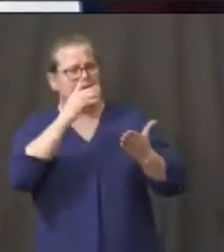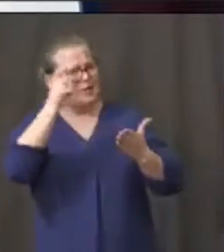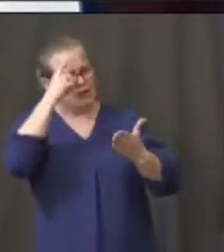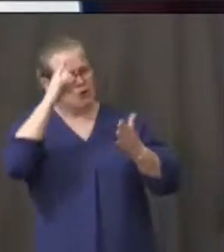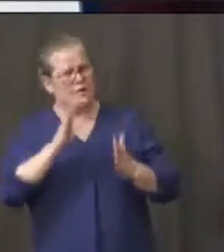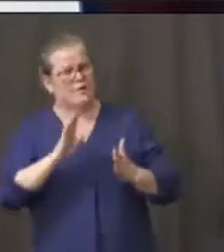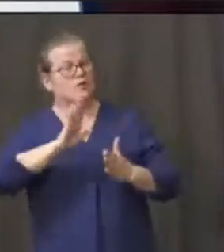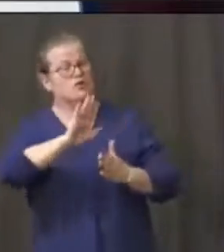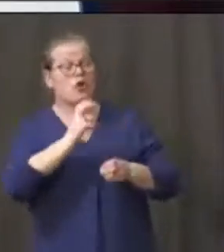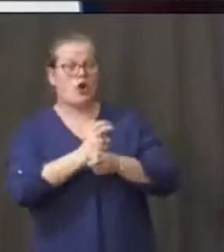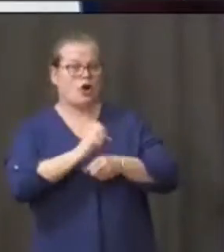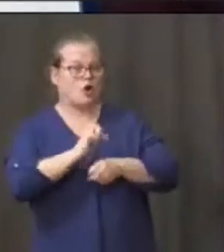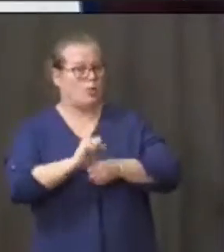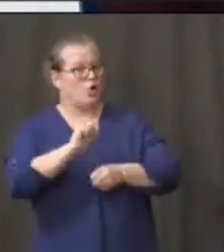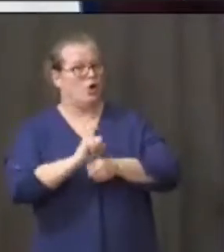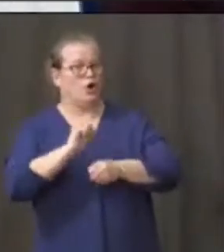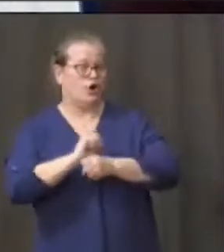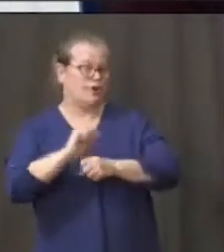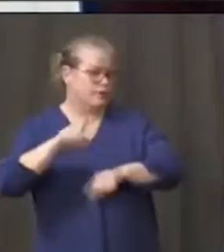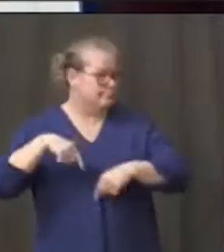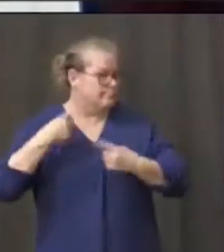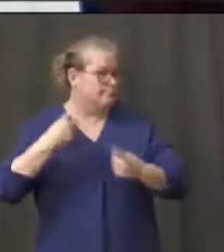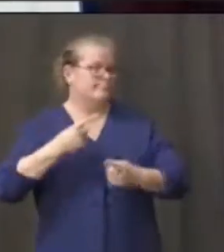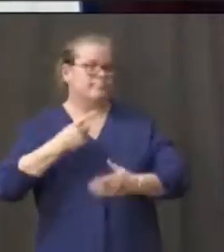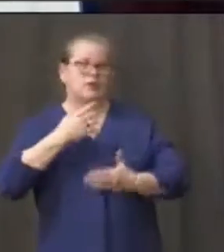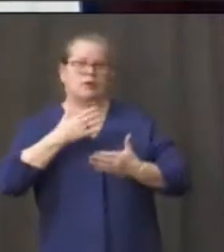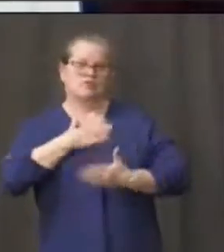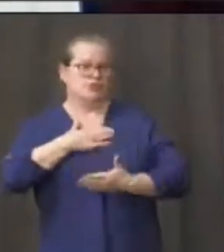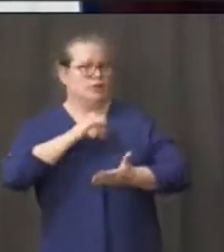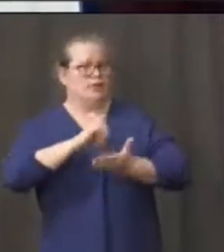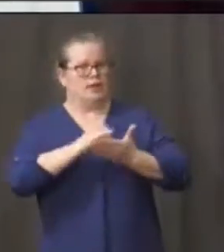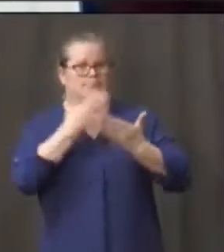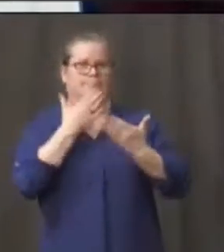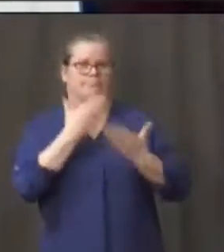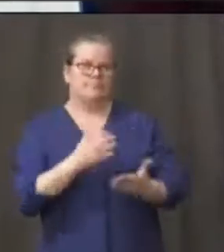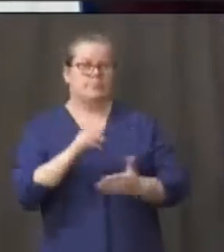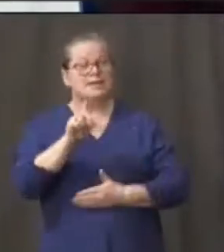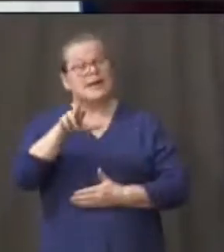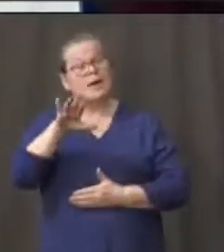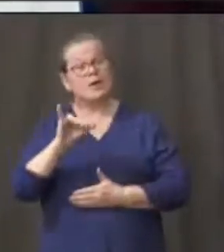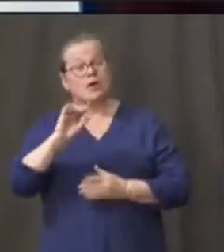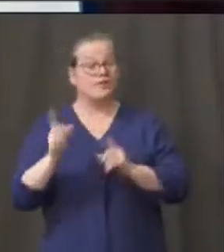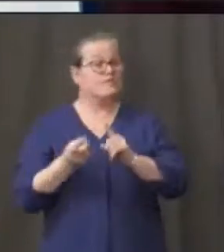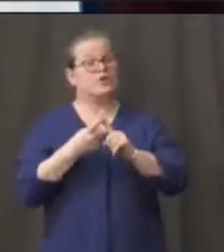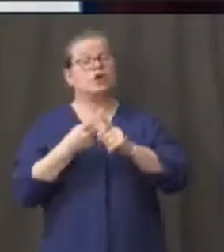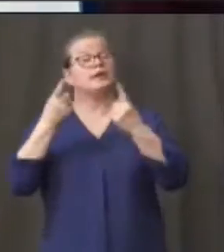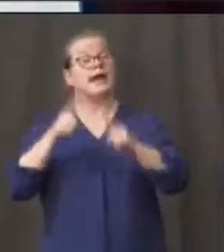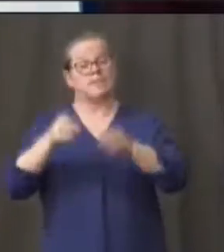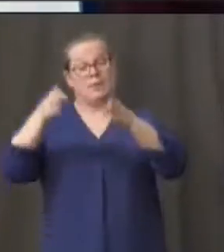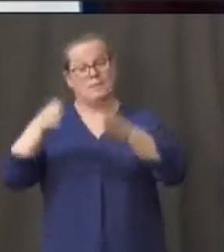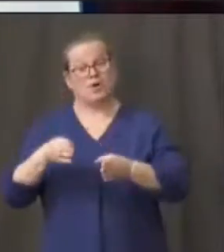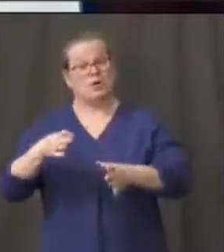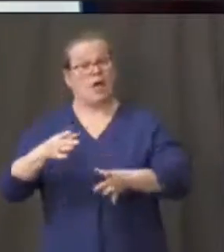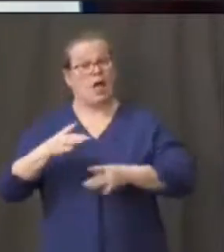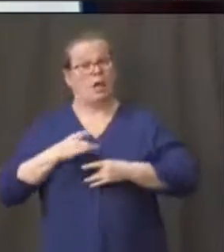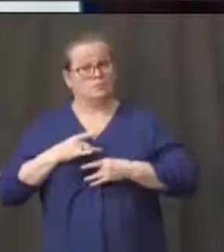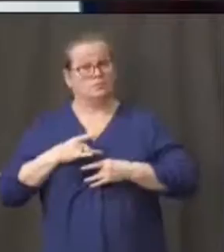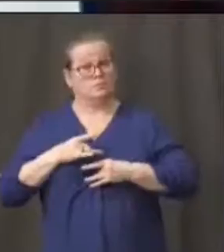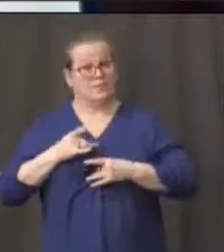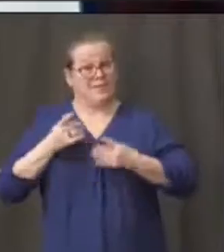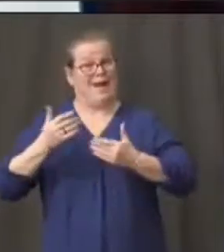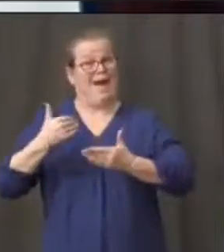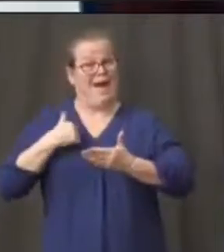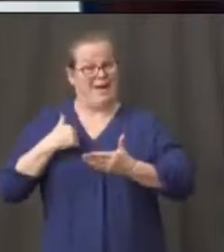that you've been doing on this issue for us. You know, Danbury announced its first positive about six weeks ago on Friday.